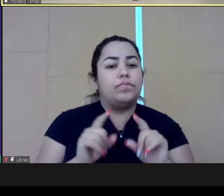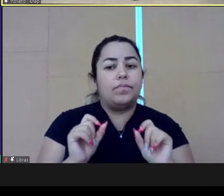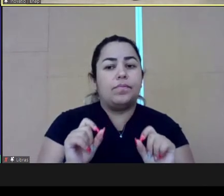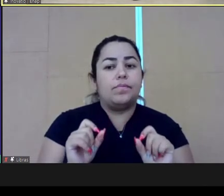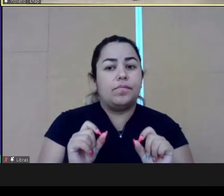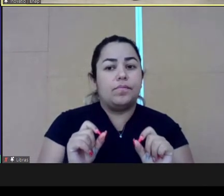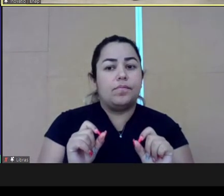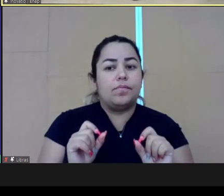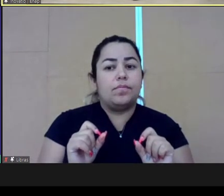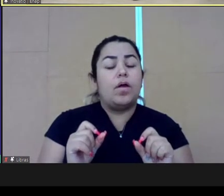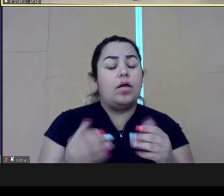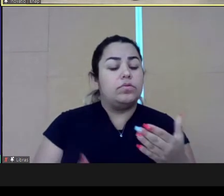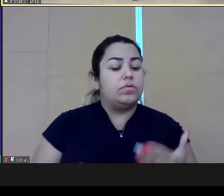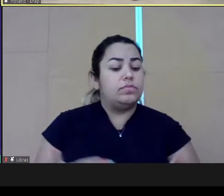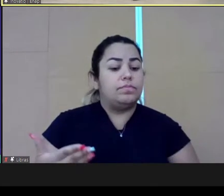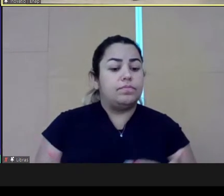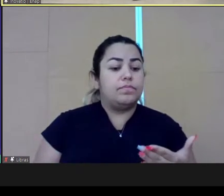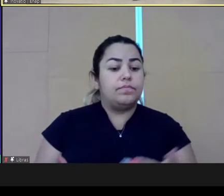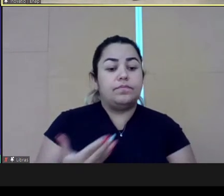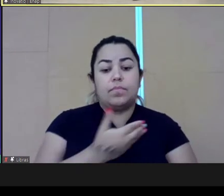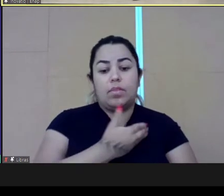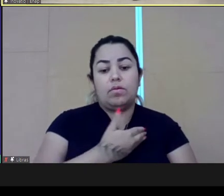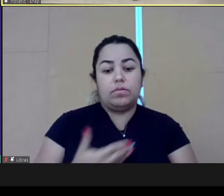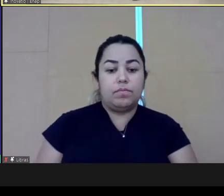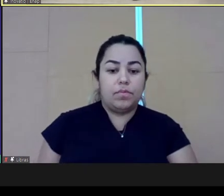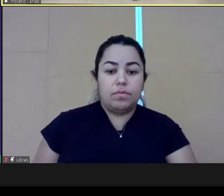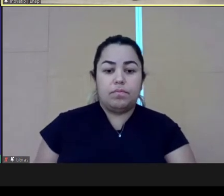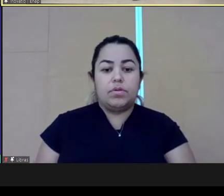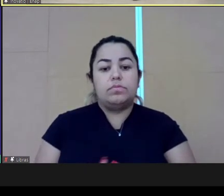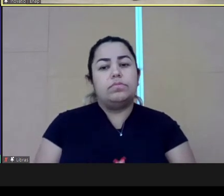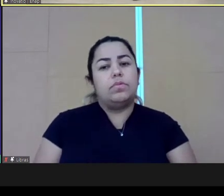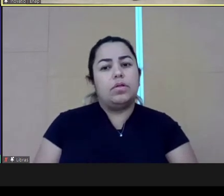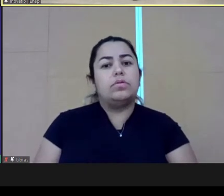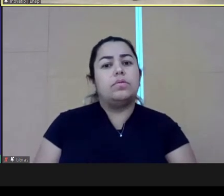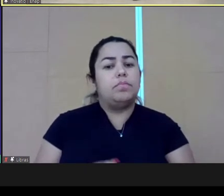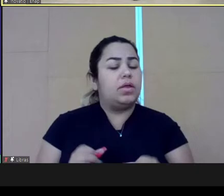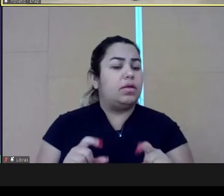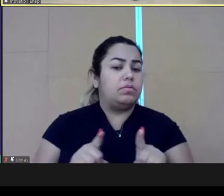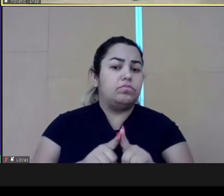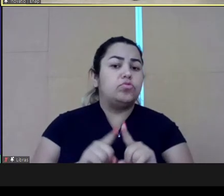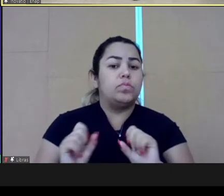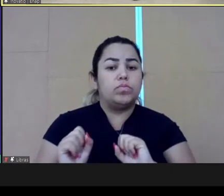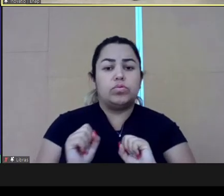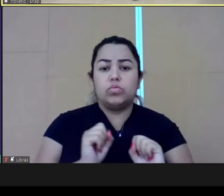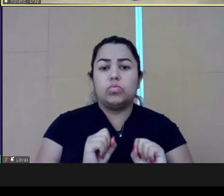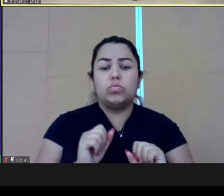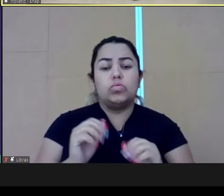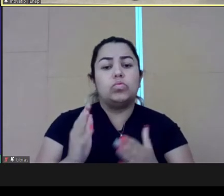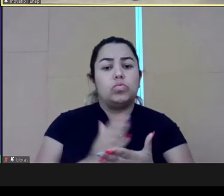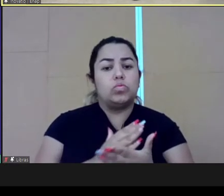create capacity in the other levels of the structure.